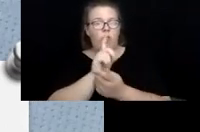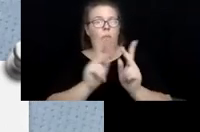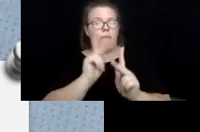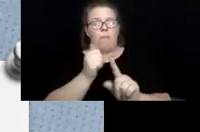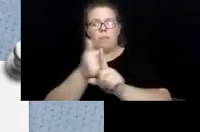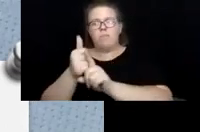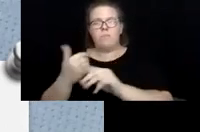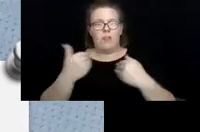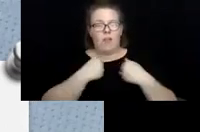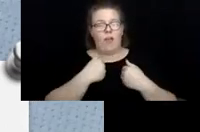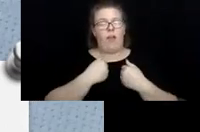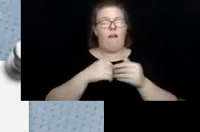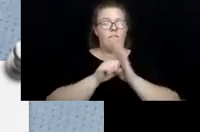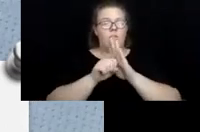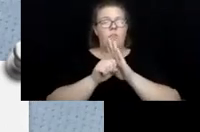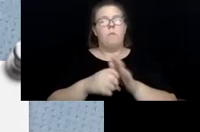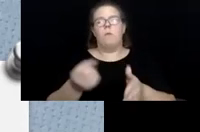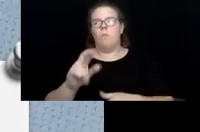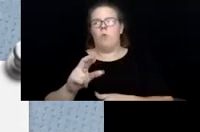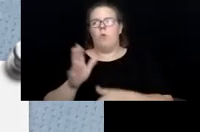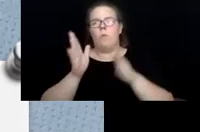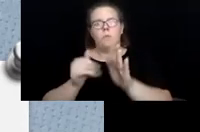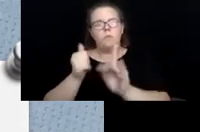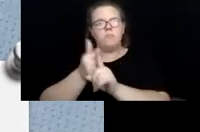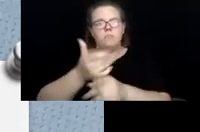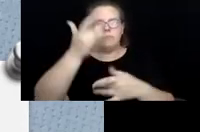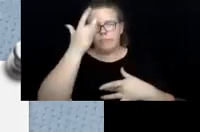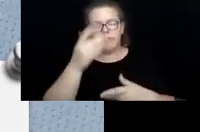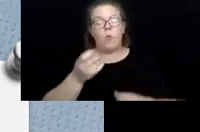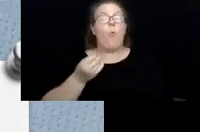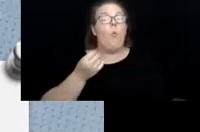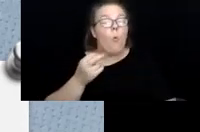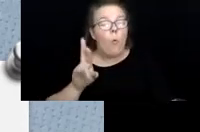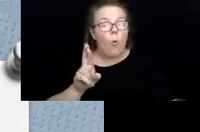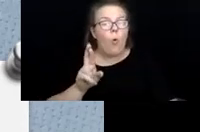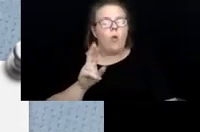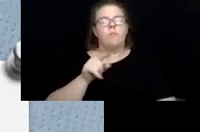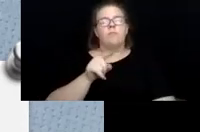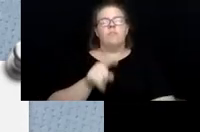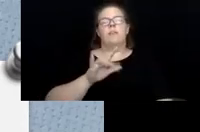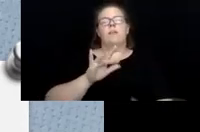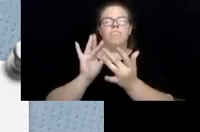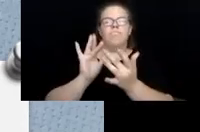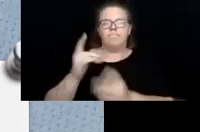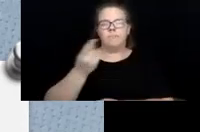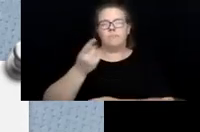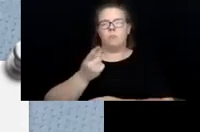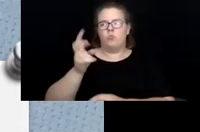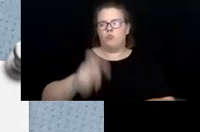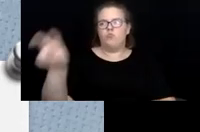those symptoms or someone who is ill or if they've been in contact with someone who's traveled internationally.